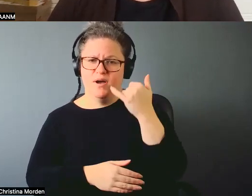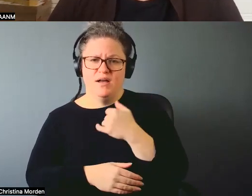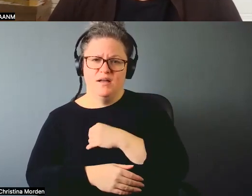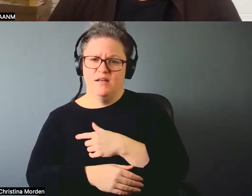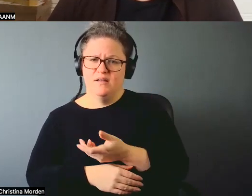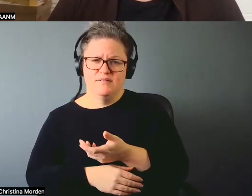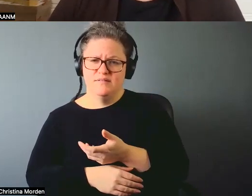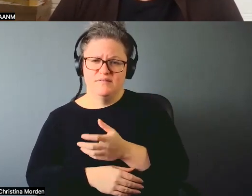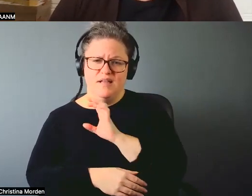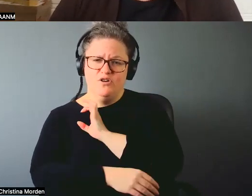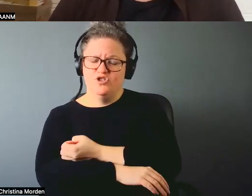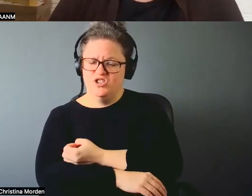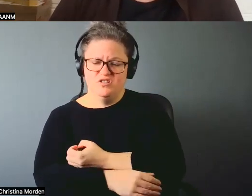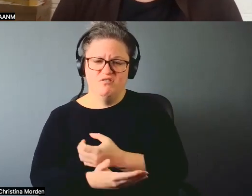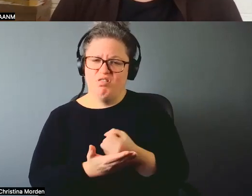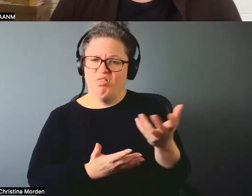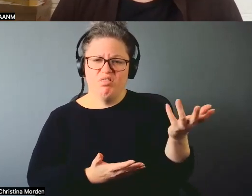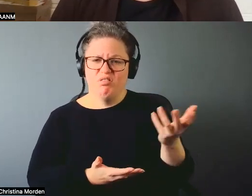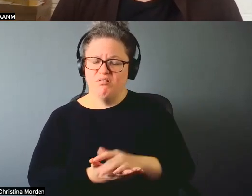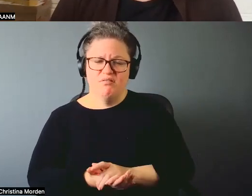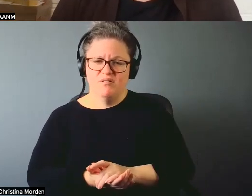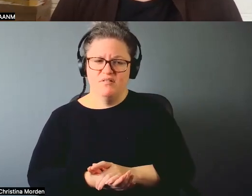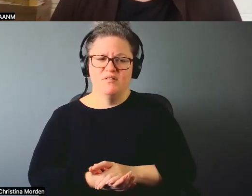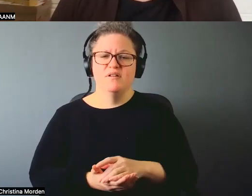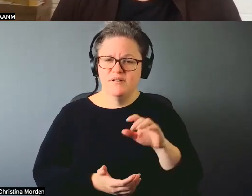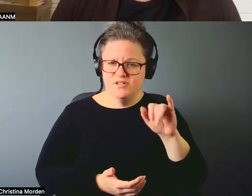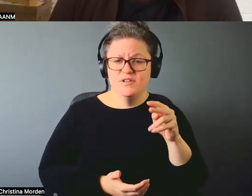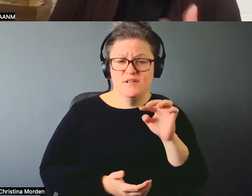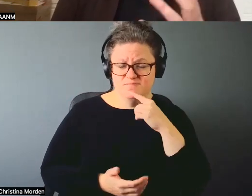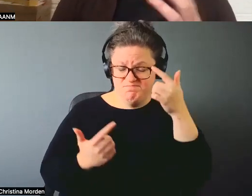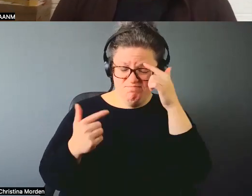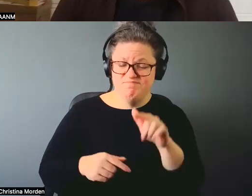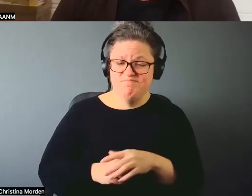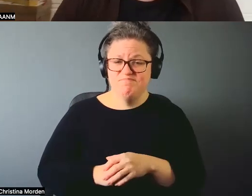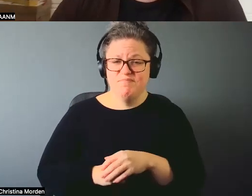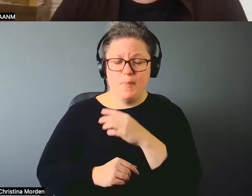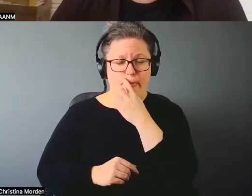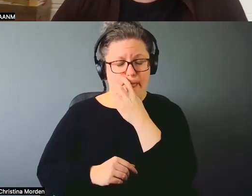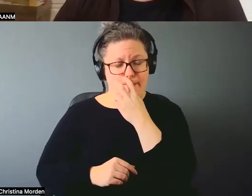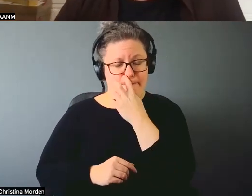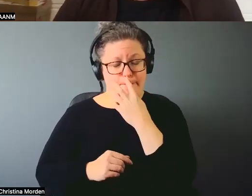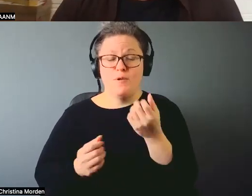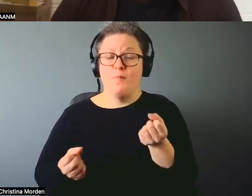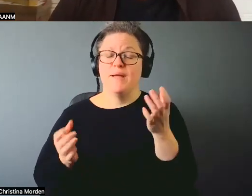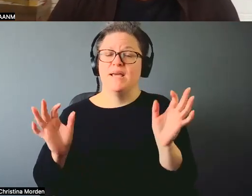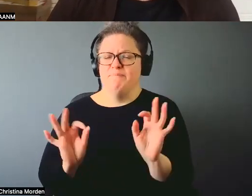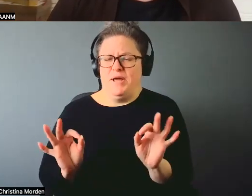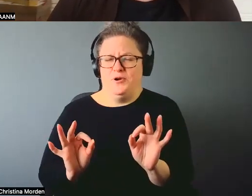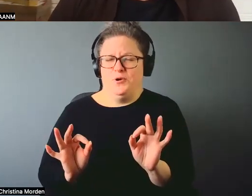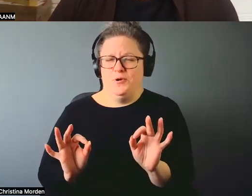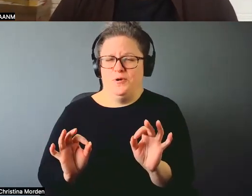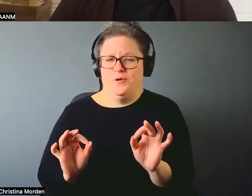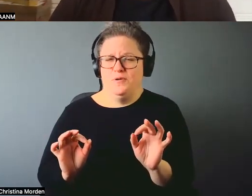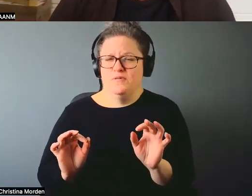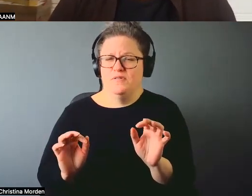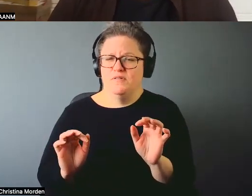little energy I have. Absolutely. Right. Yeah. There's so many minor changes that can be done, you know, just attitude